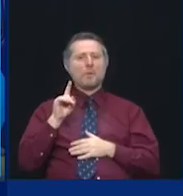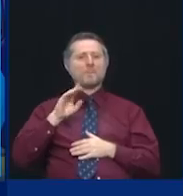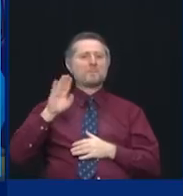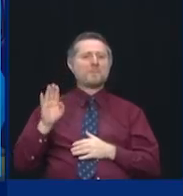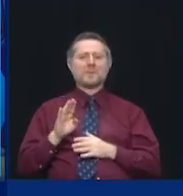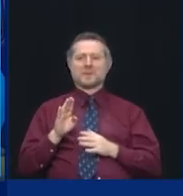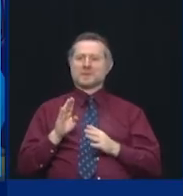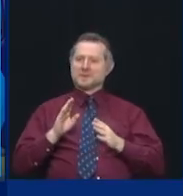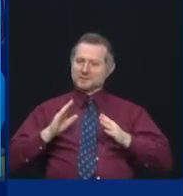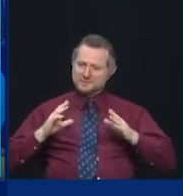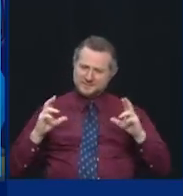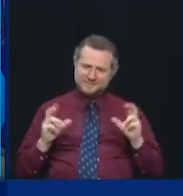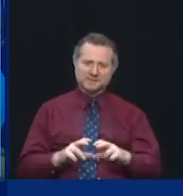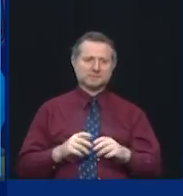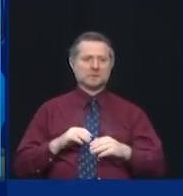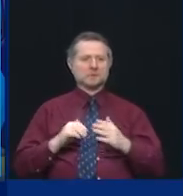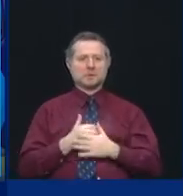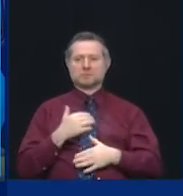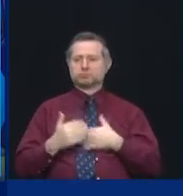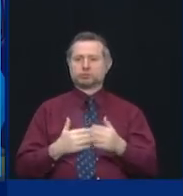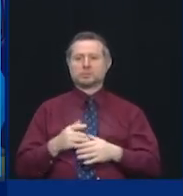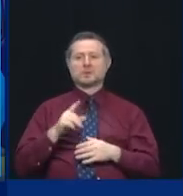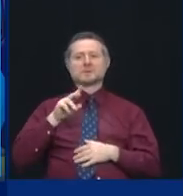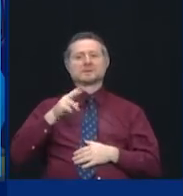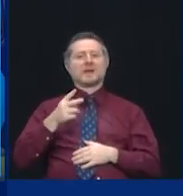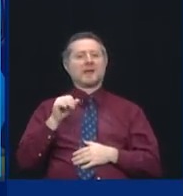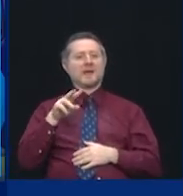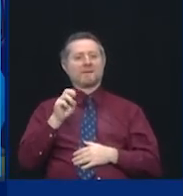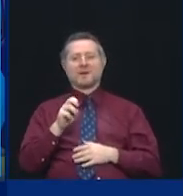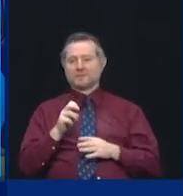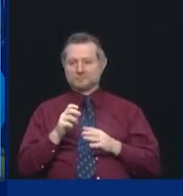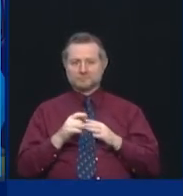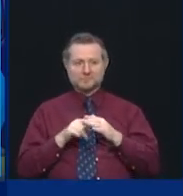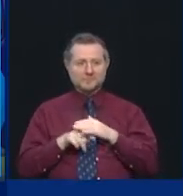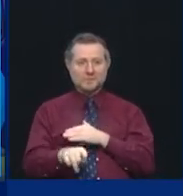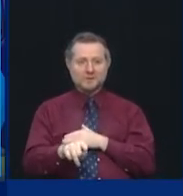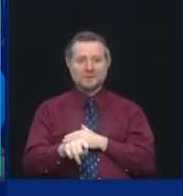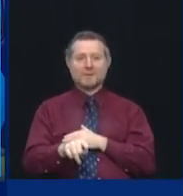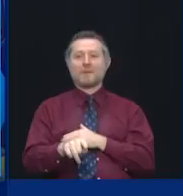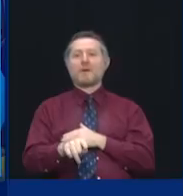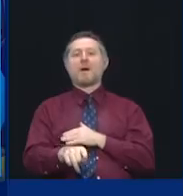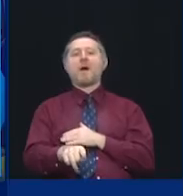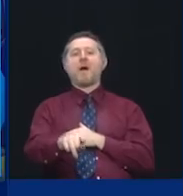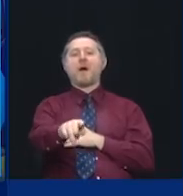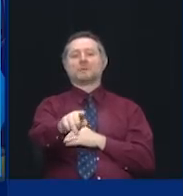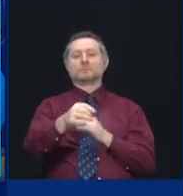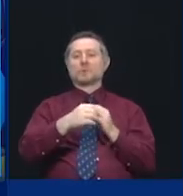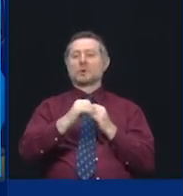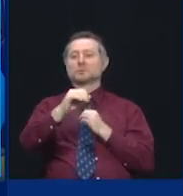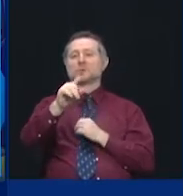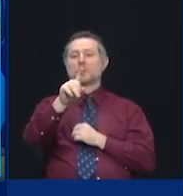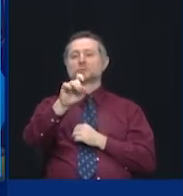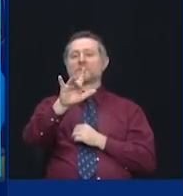For us, extending the 2nd Avenue subway now to 125th Street is our top priority for federal